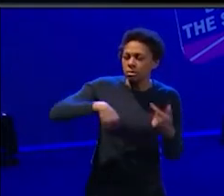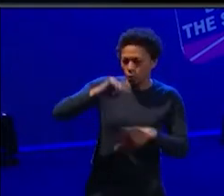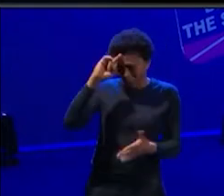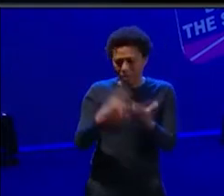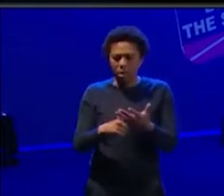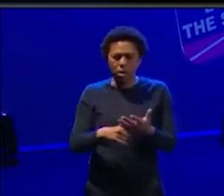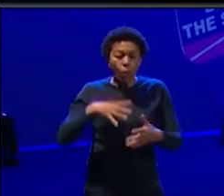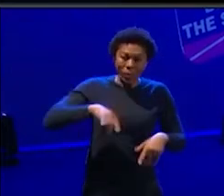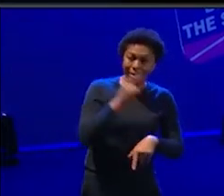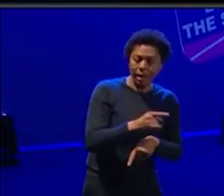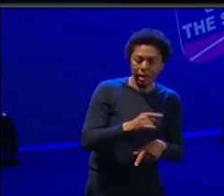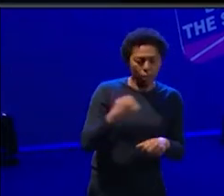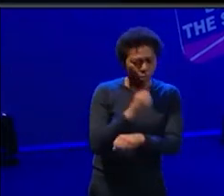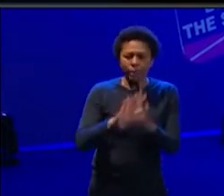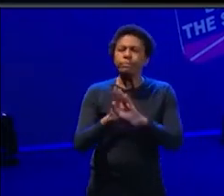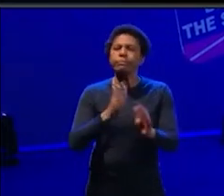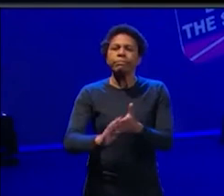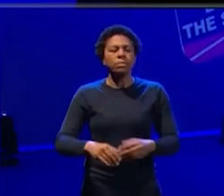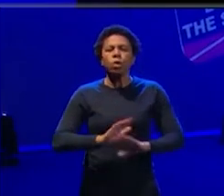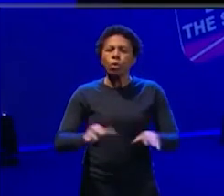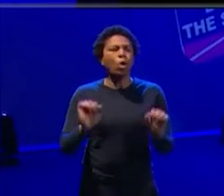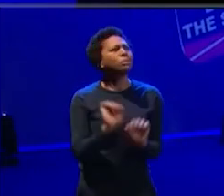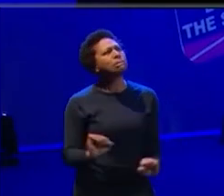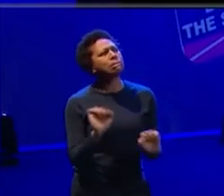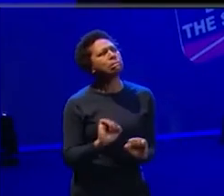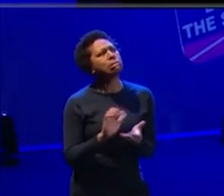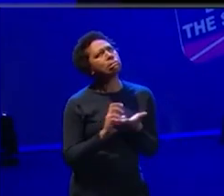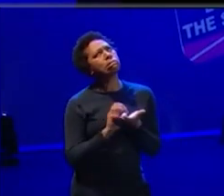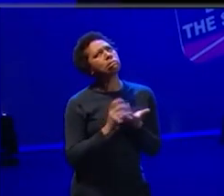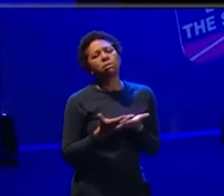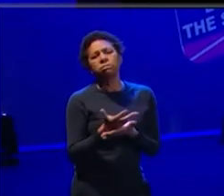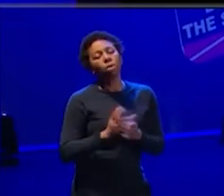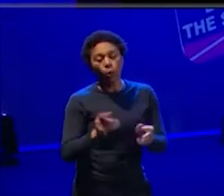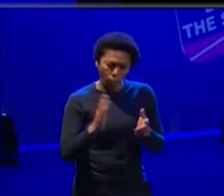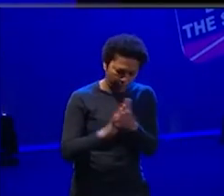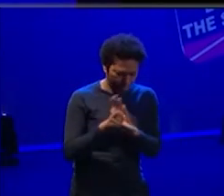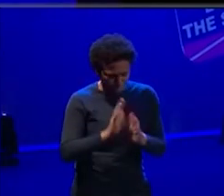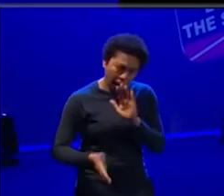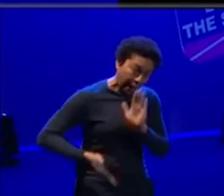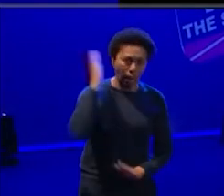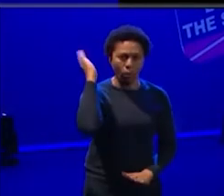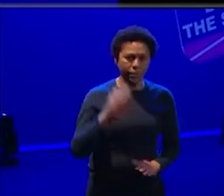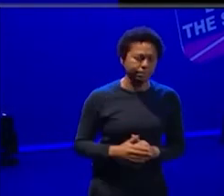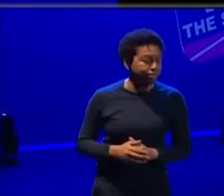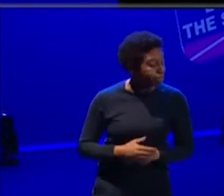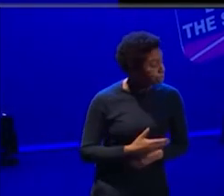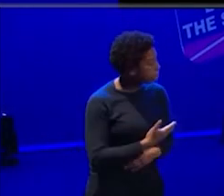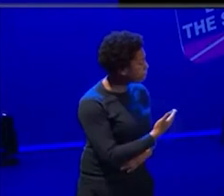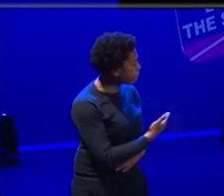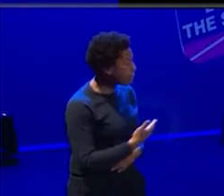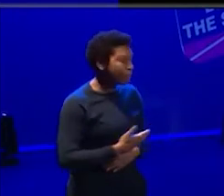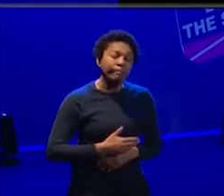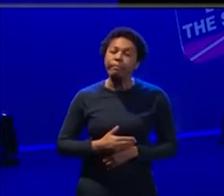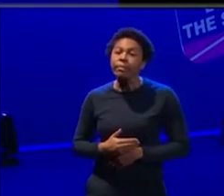let's do it. We're very much a yes organization. I love that. Um, I would also say that one of our fellow U4 members is on your